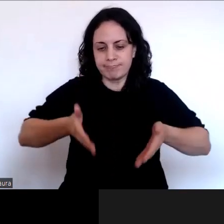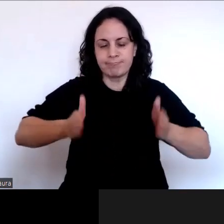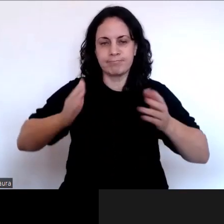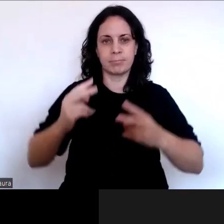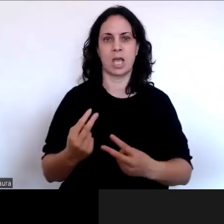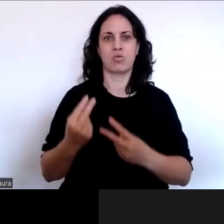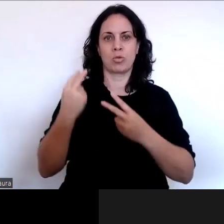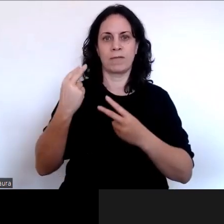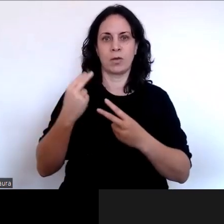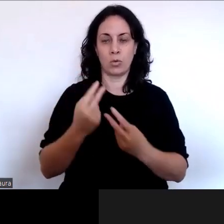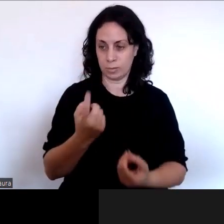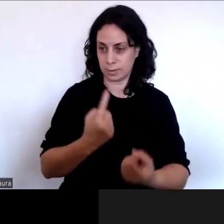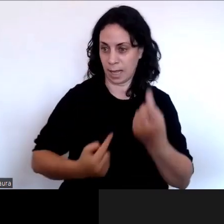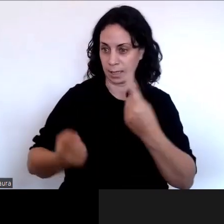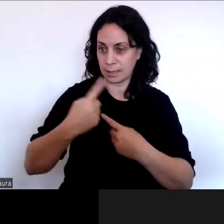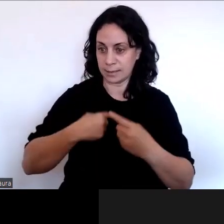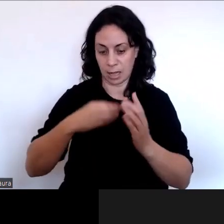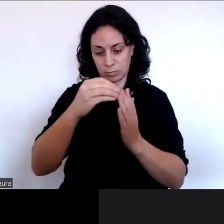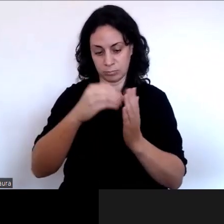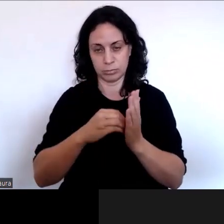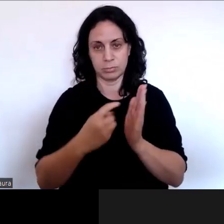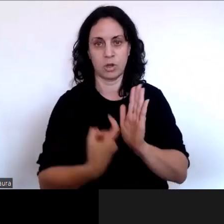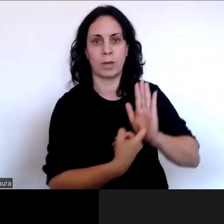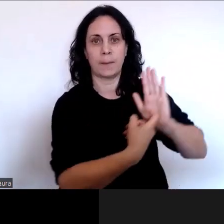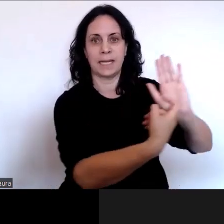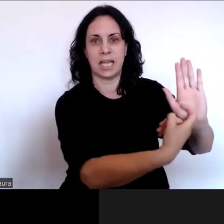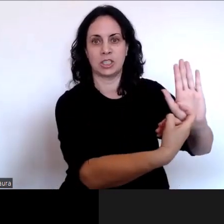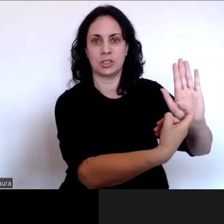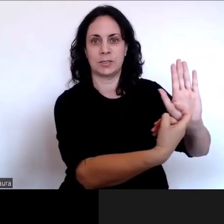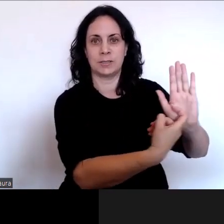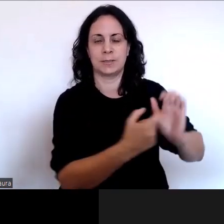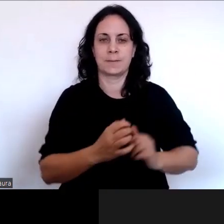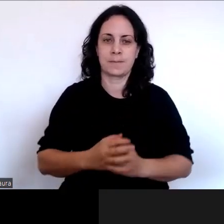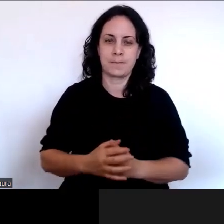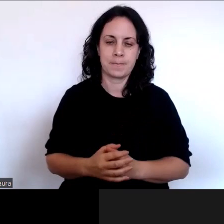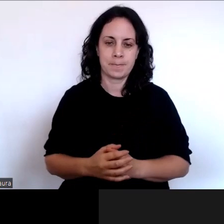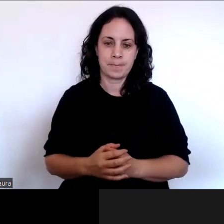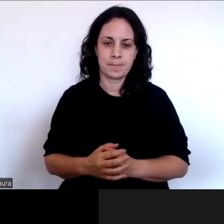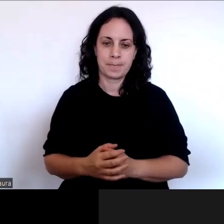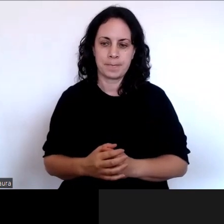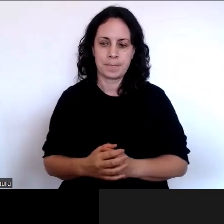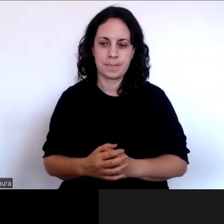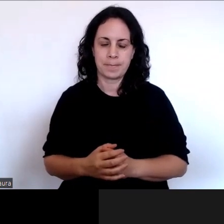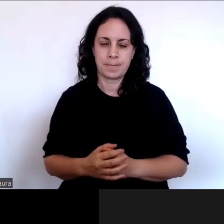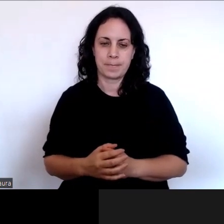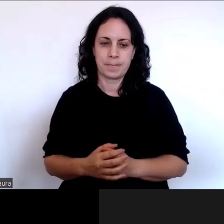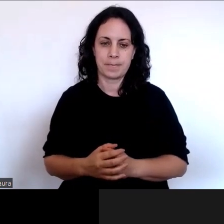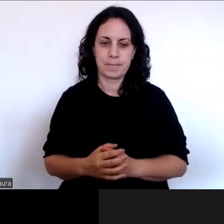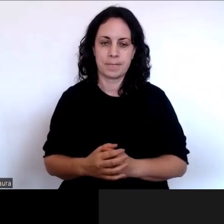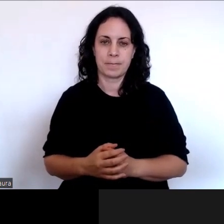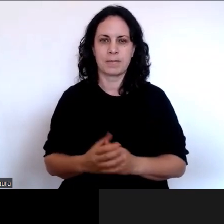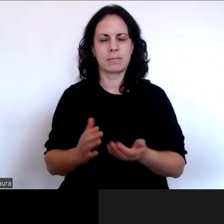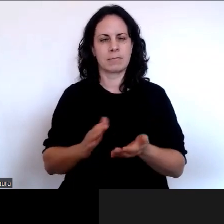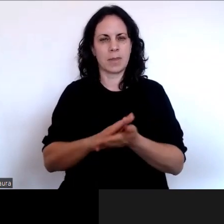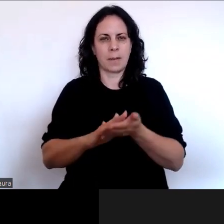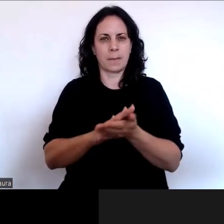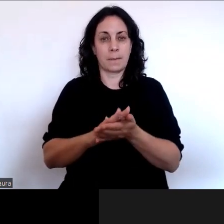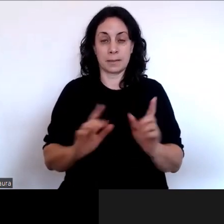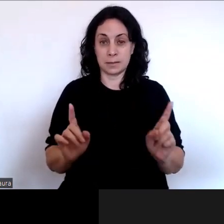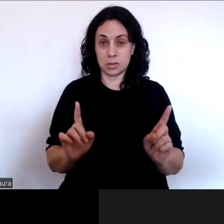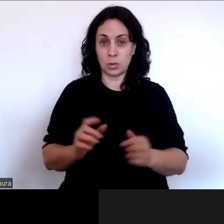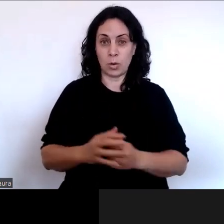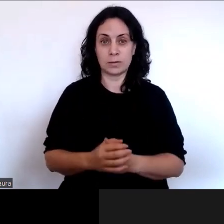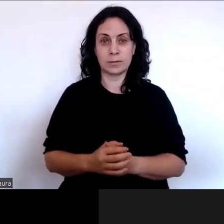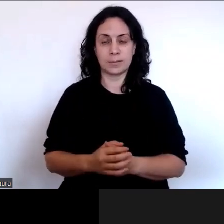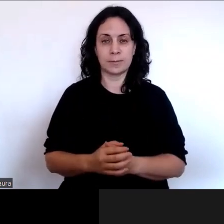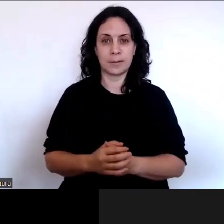recommendations to improve the law. So what that means in a nutshell is that we will consider